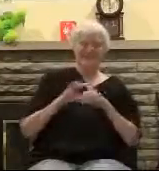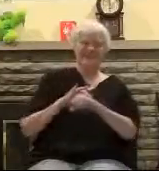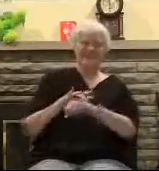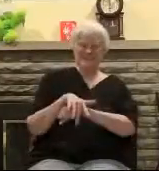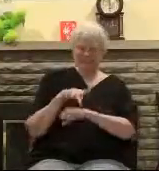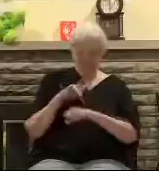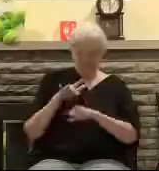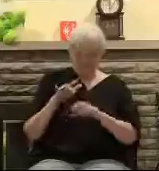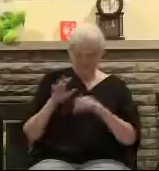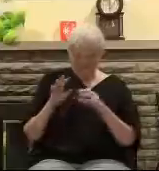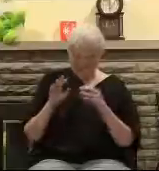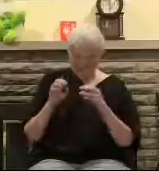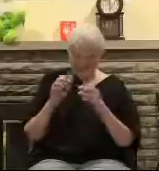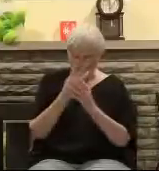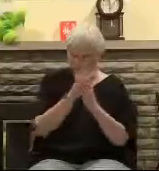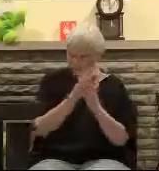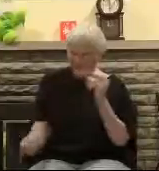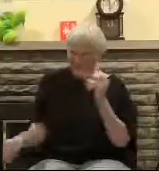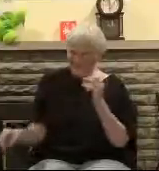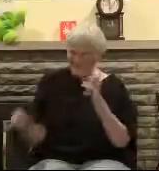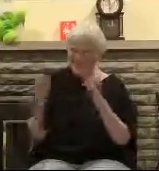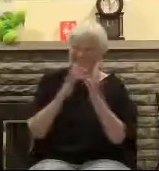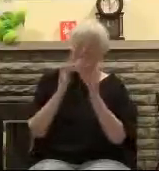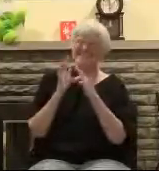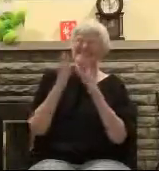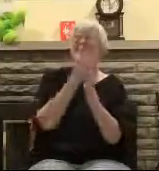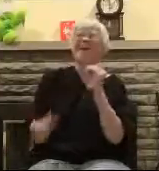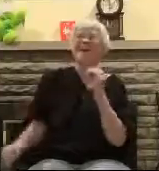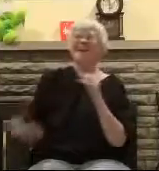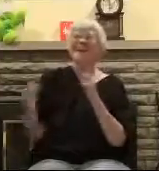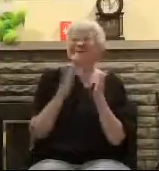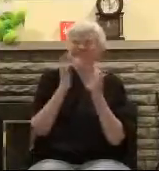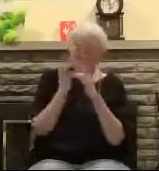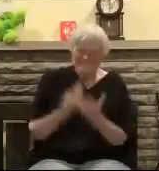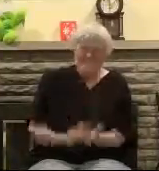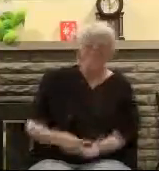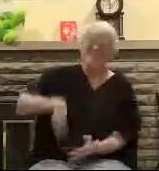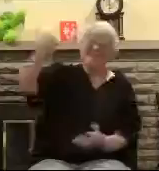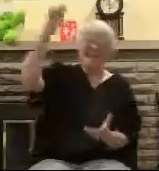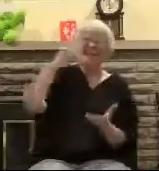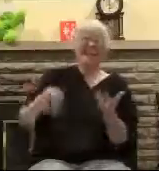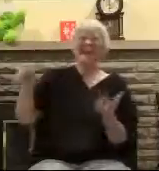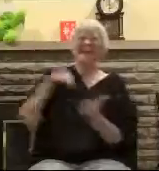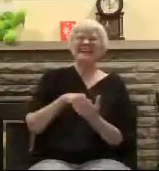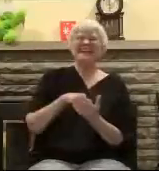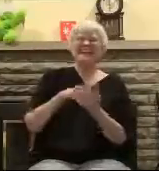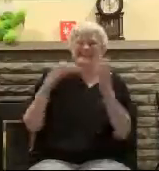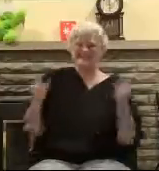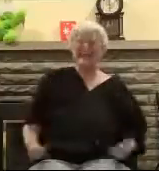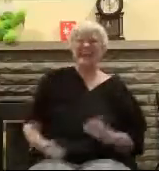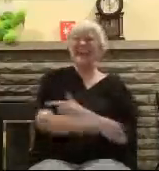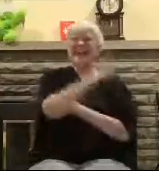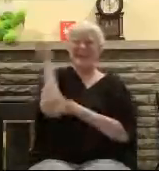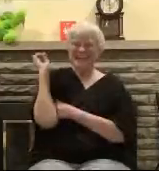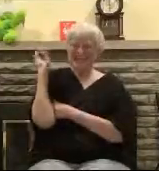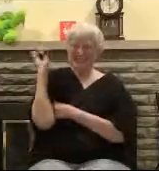We'll talk more about that some other time. So you have the death, burial, and resurrection of Jesus Christ. Now if it's a true Christian church